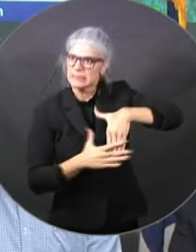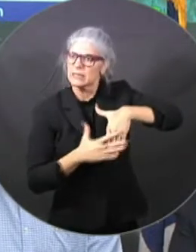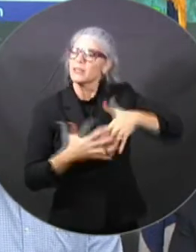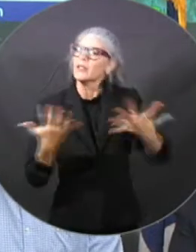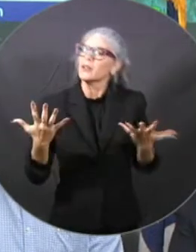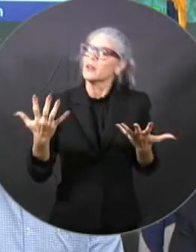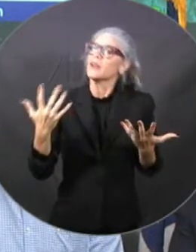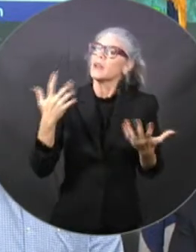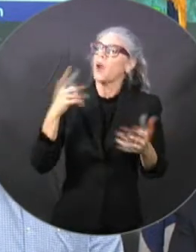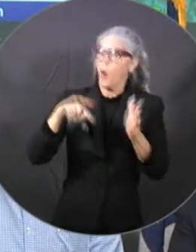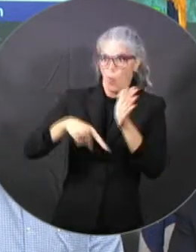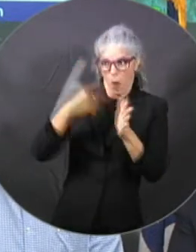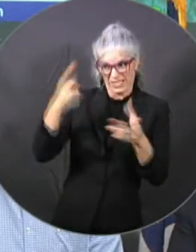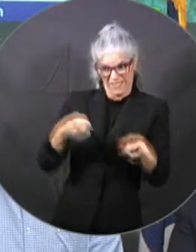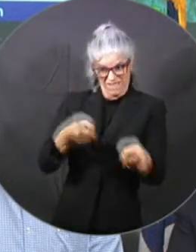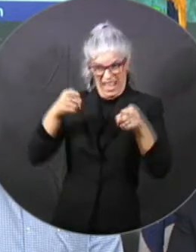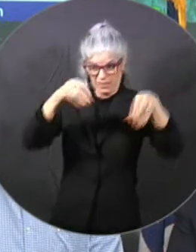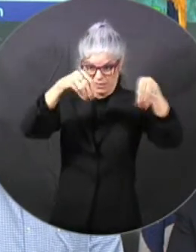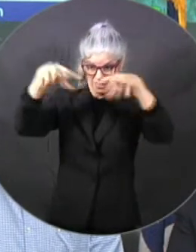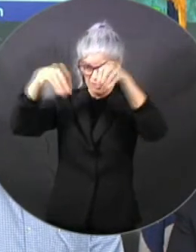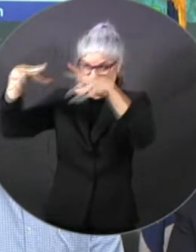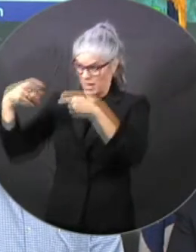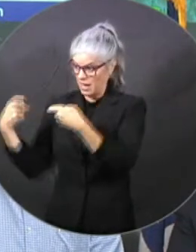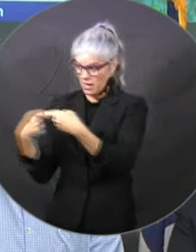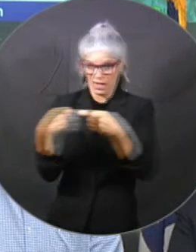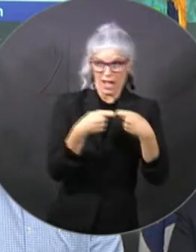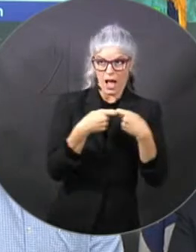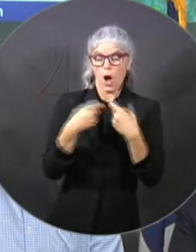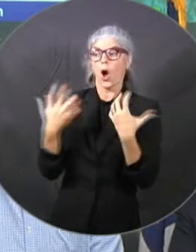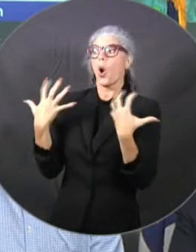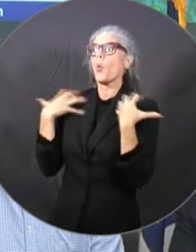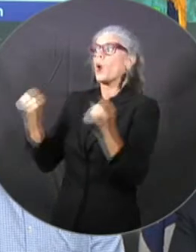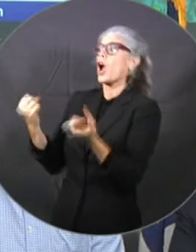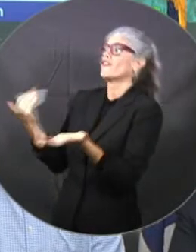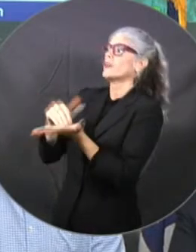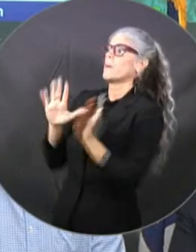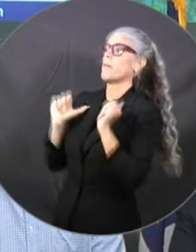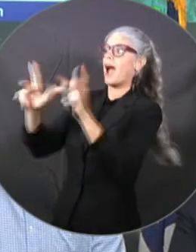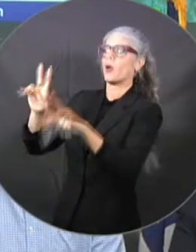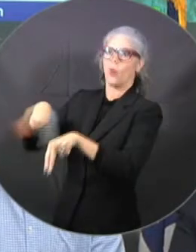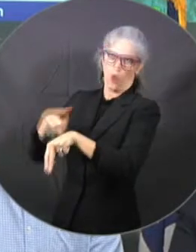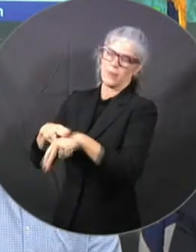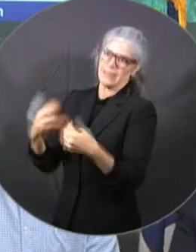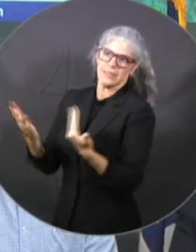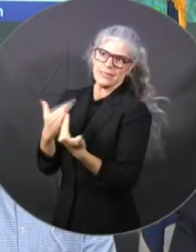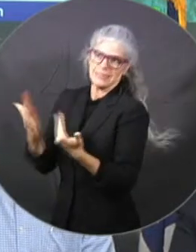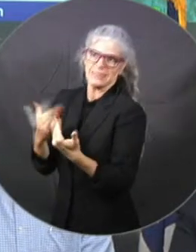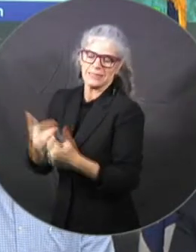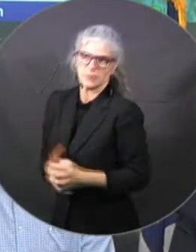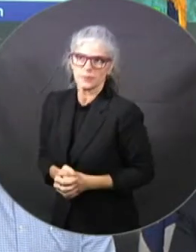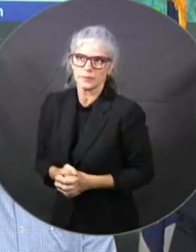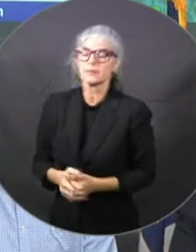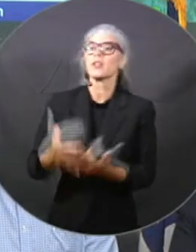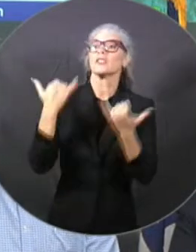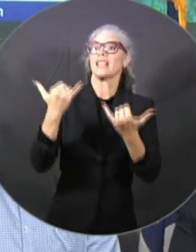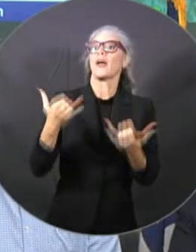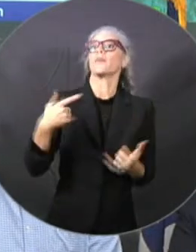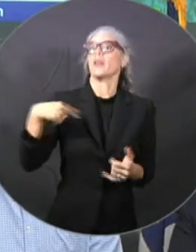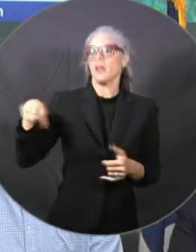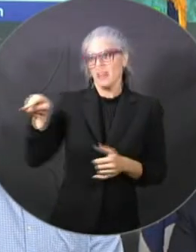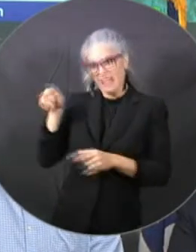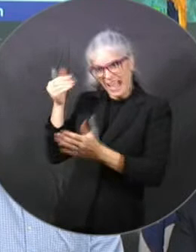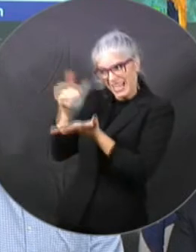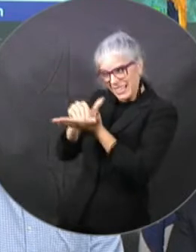those folks are there. They're going to be surged. And if you're in one of those outfits, please accept the mutual aid right at the beginning.